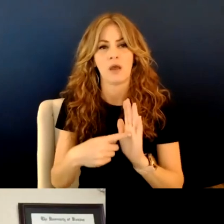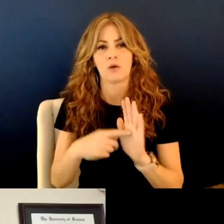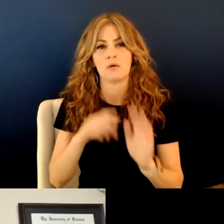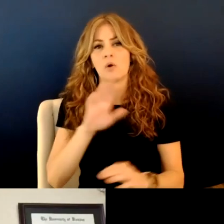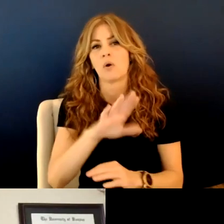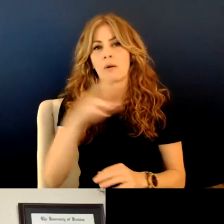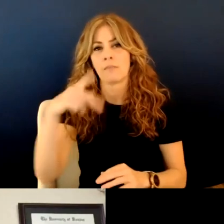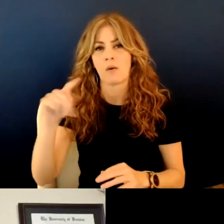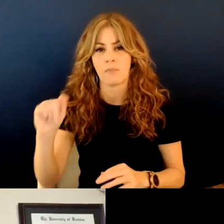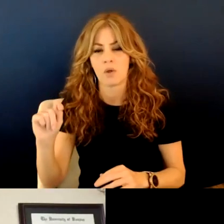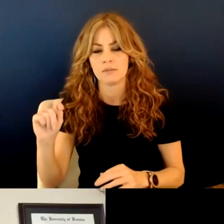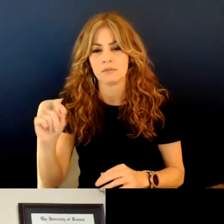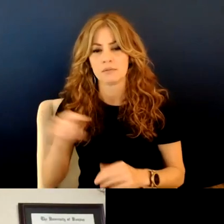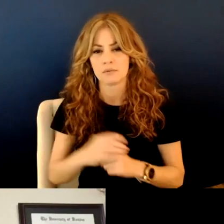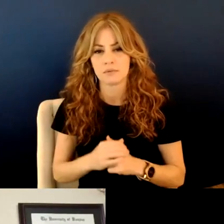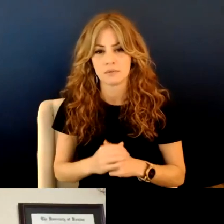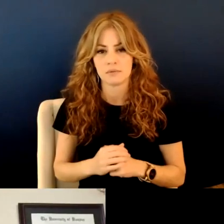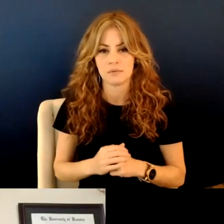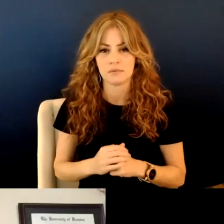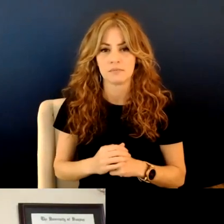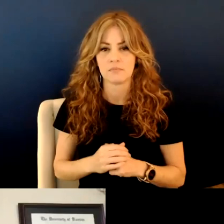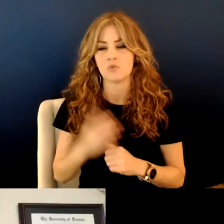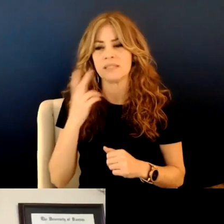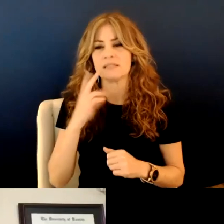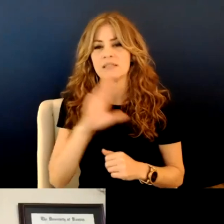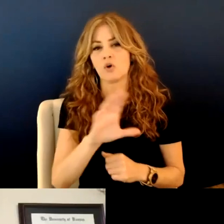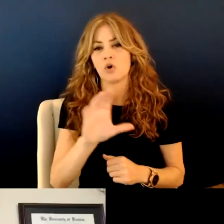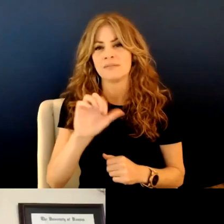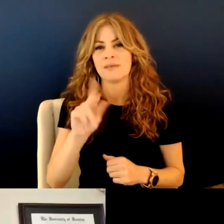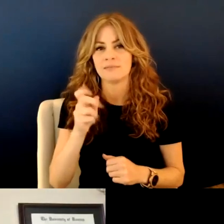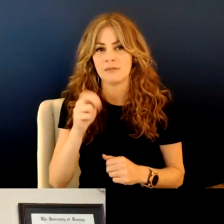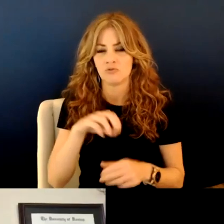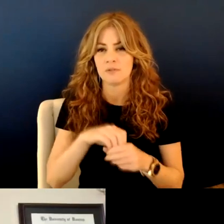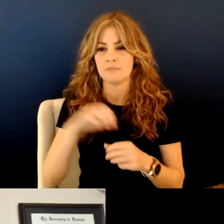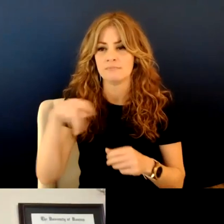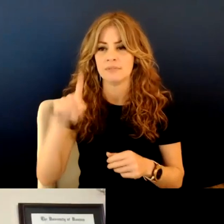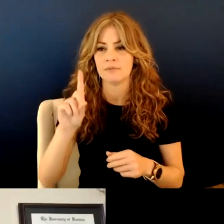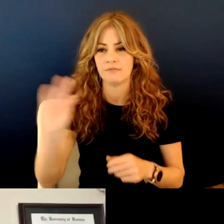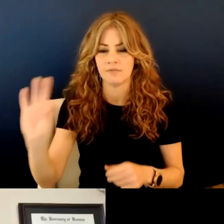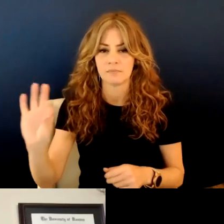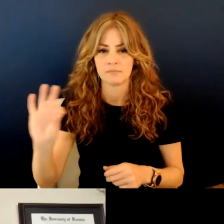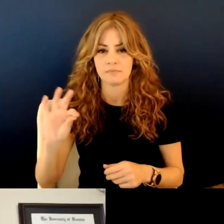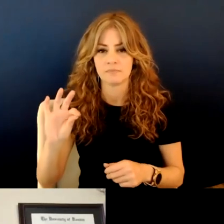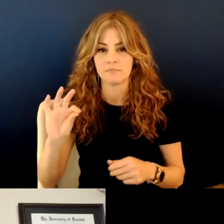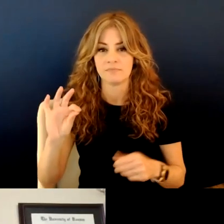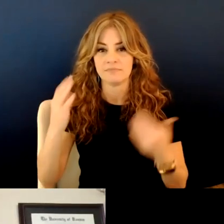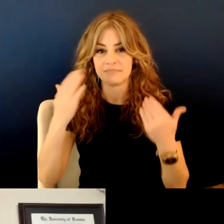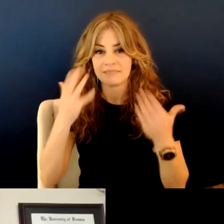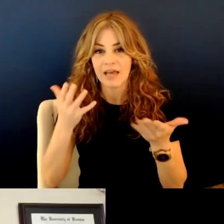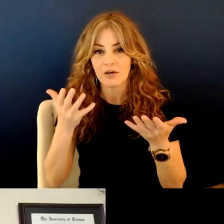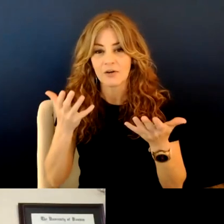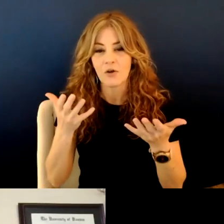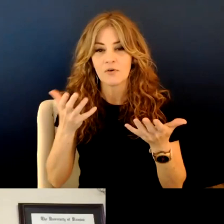PowerPoint with all her citations and the PDFs. I don't know whether I want to comment